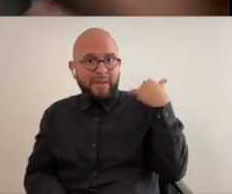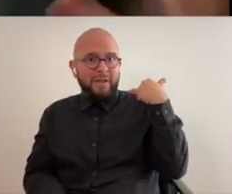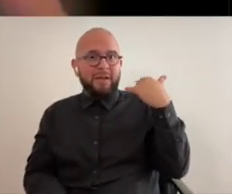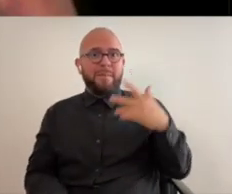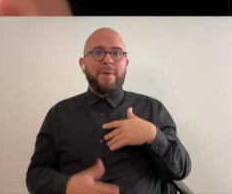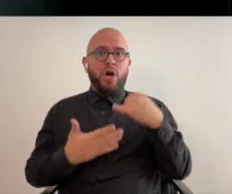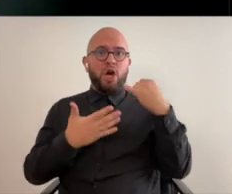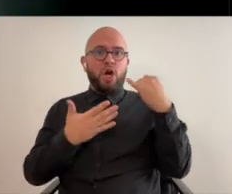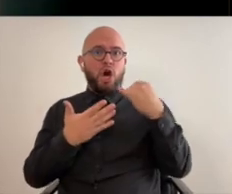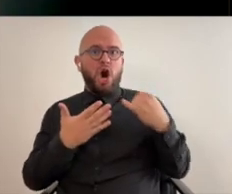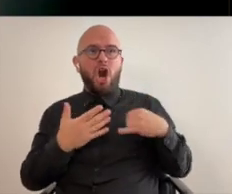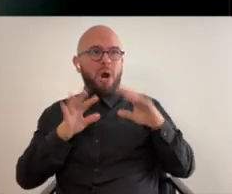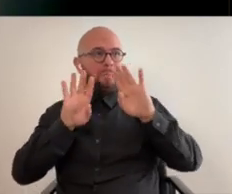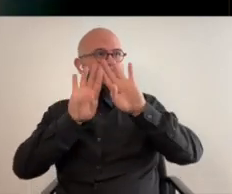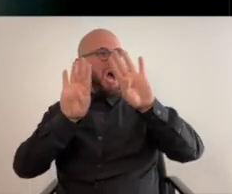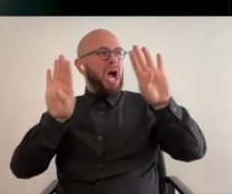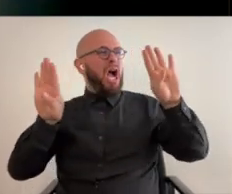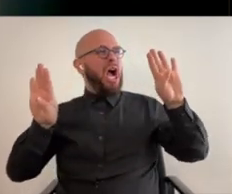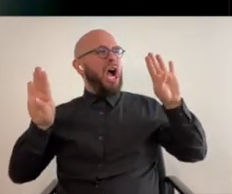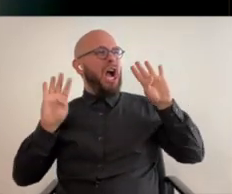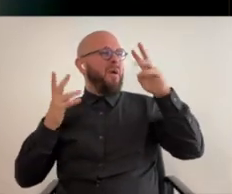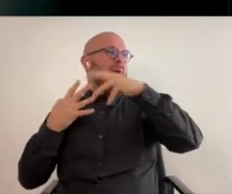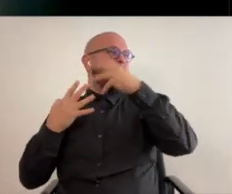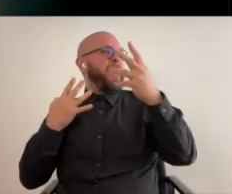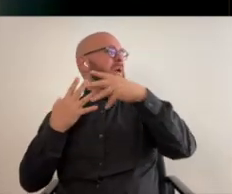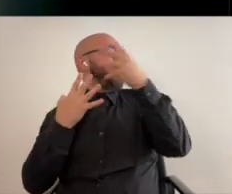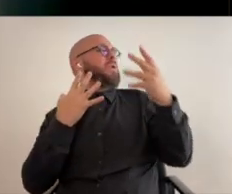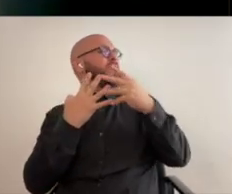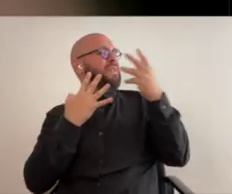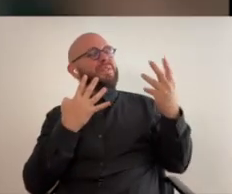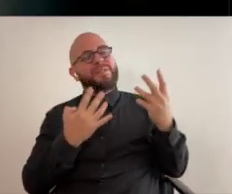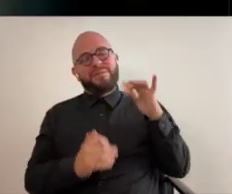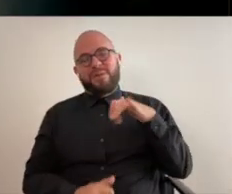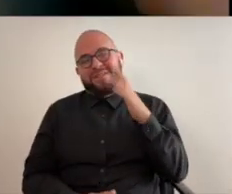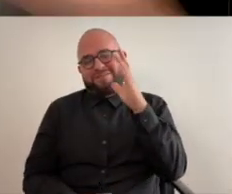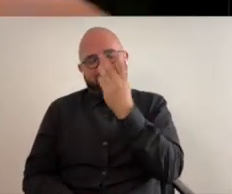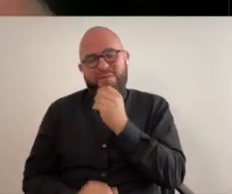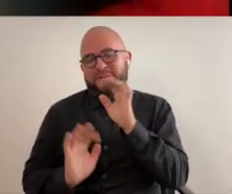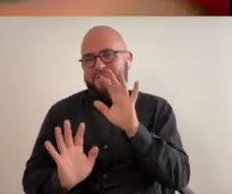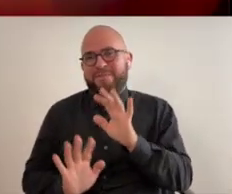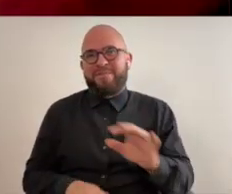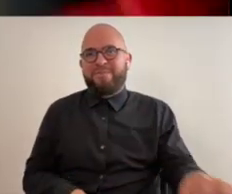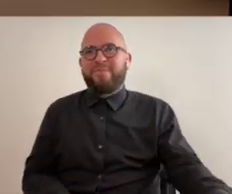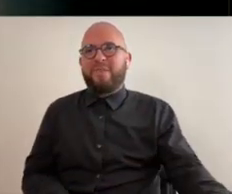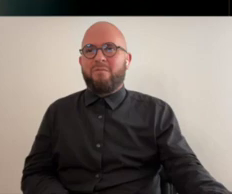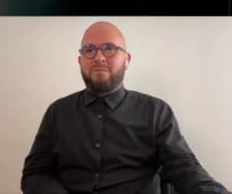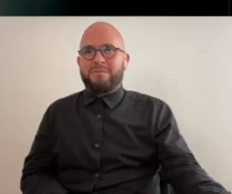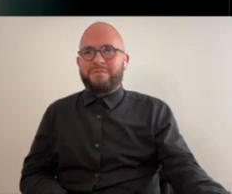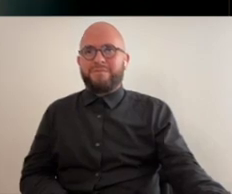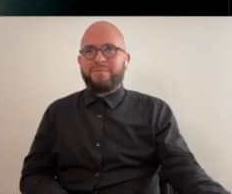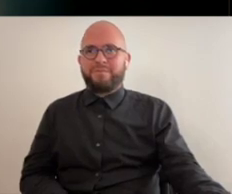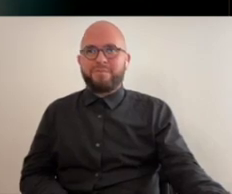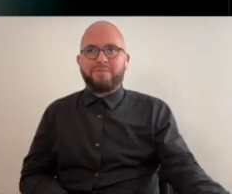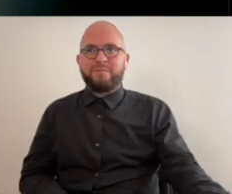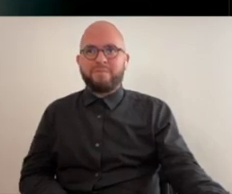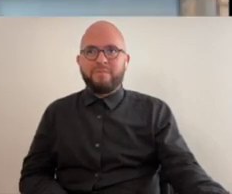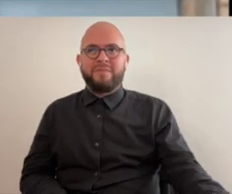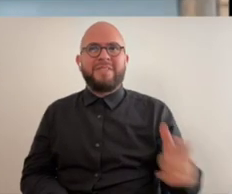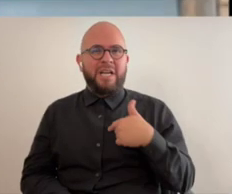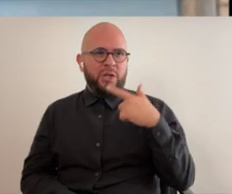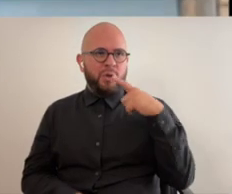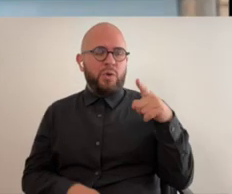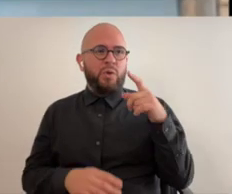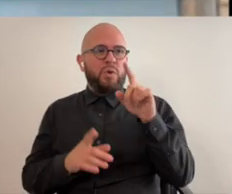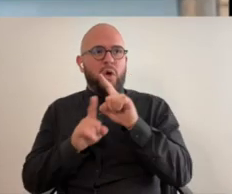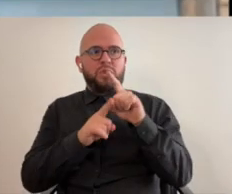rather than a physical space but at the time my art was covering the walls and rainbows which was lovely that's